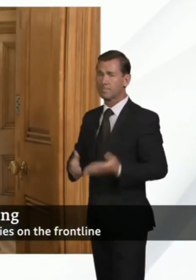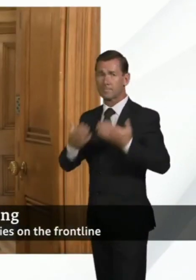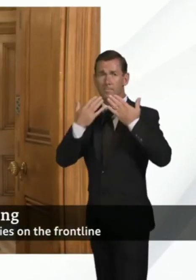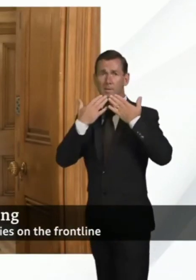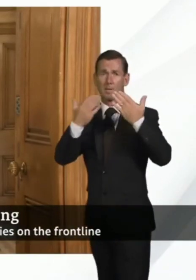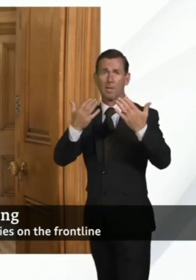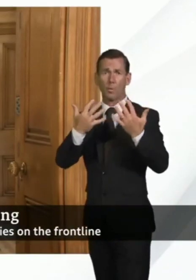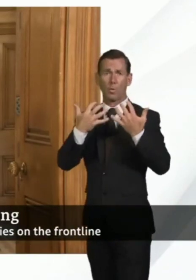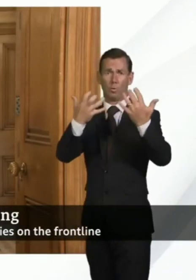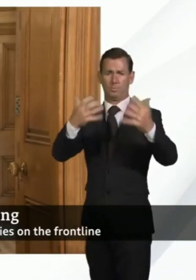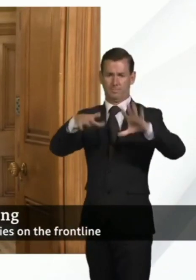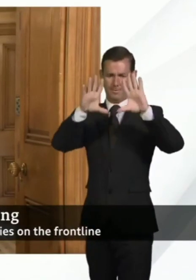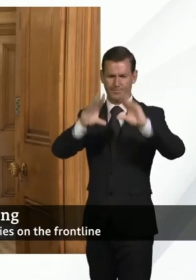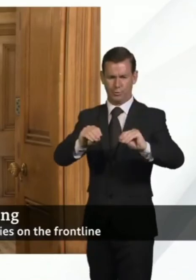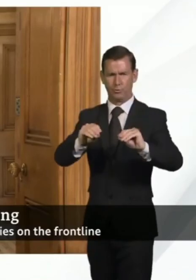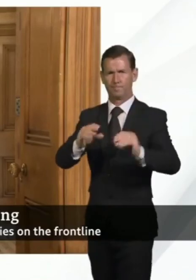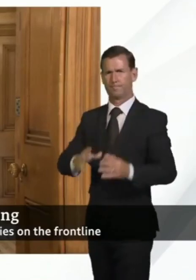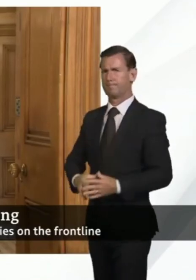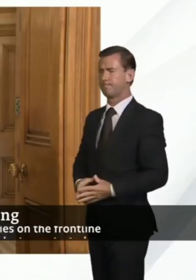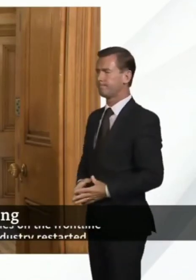now concludes the press conference press conference so you much it's a gold you.